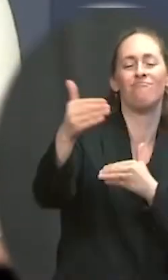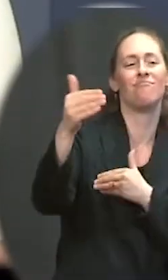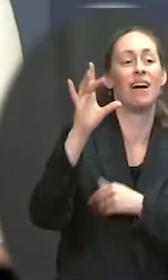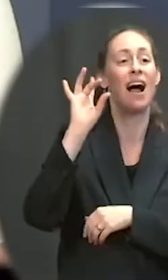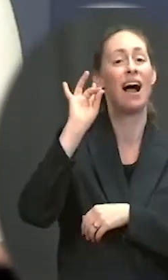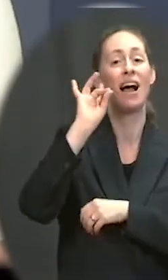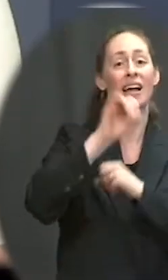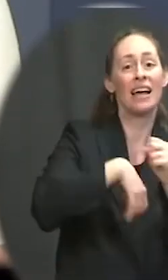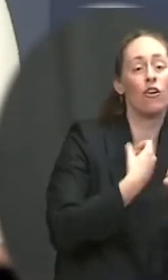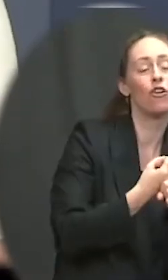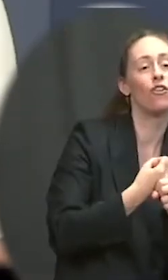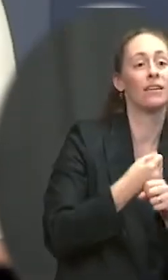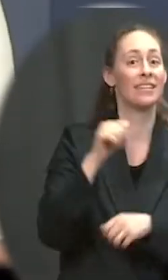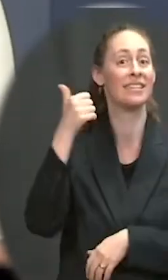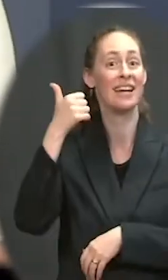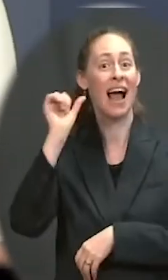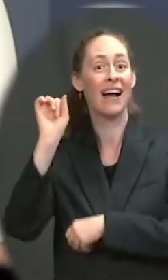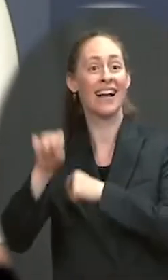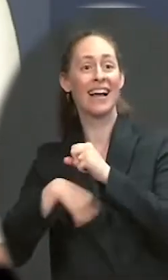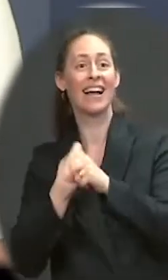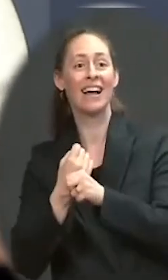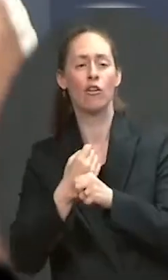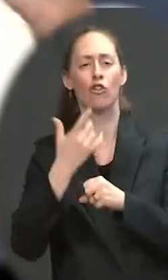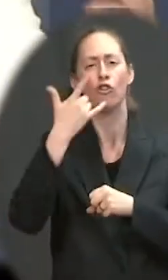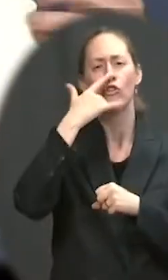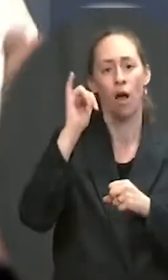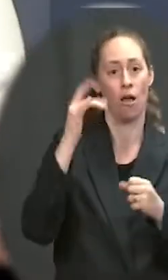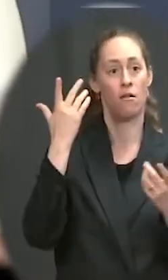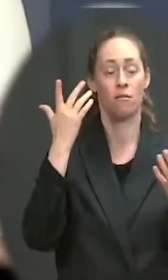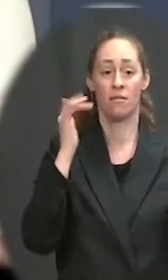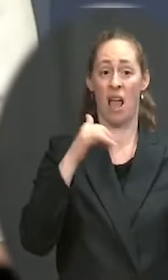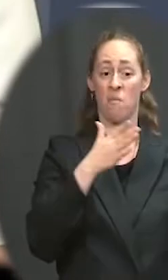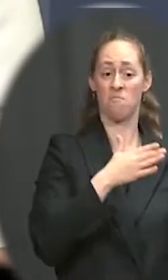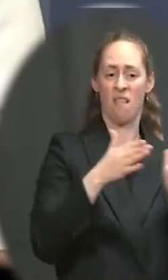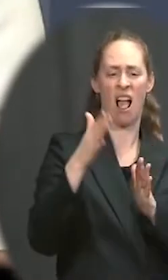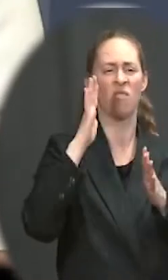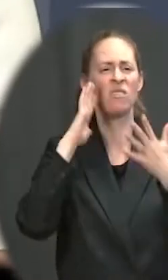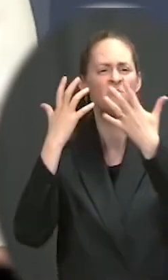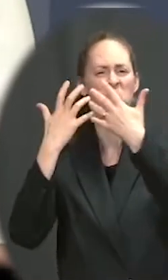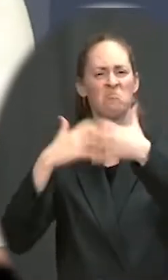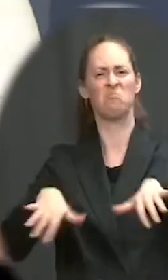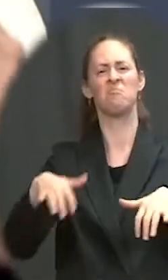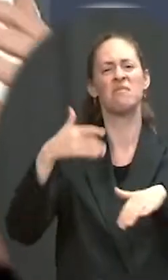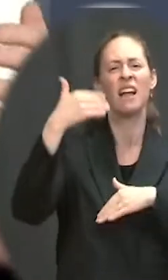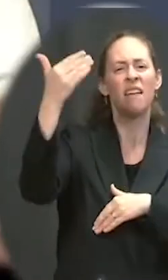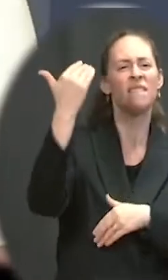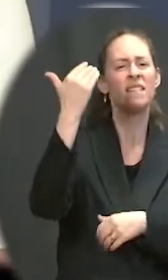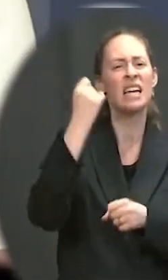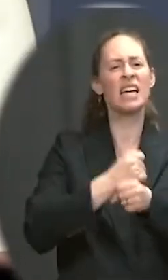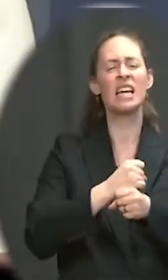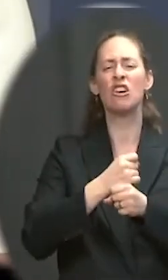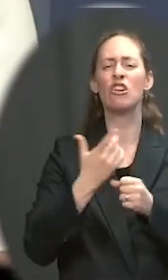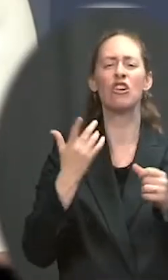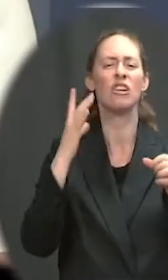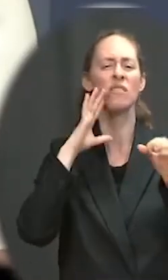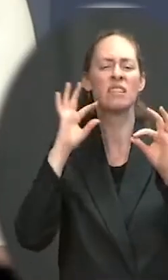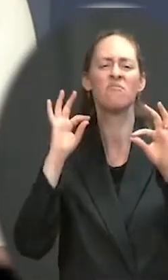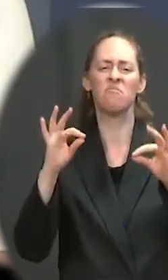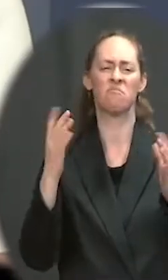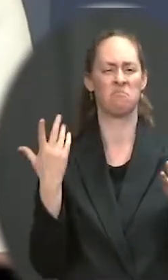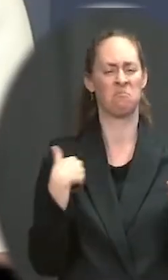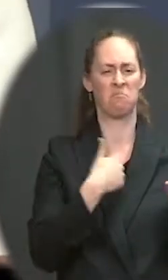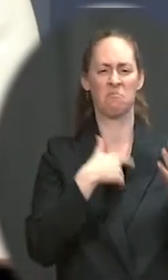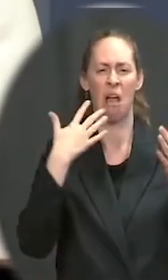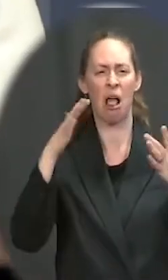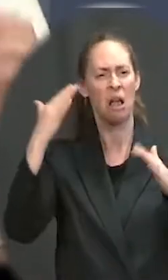for over 15. So, we're going to rely on the majority of economic analysis out there and our own analysis in here. And we